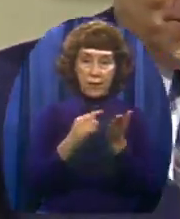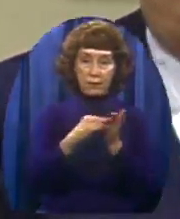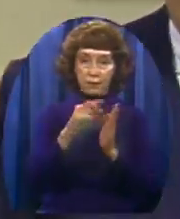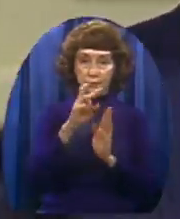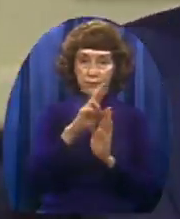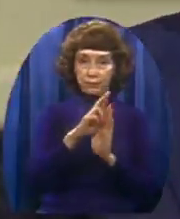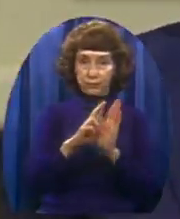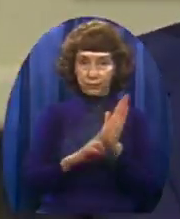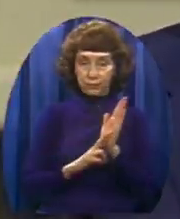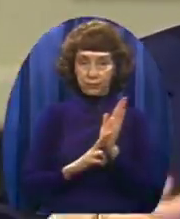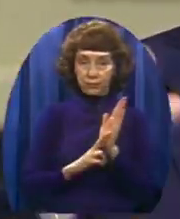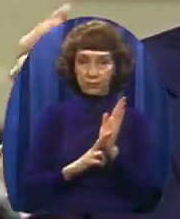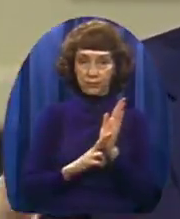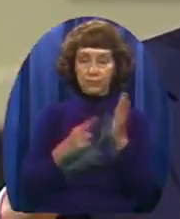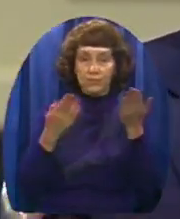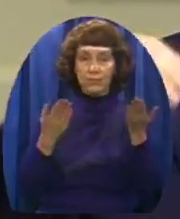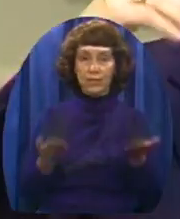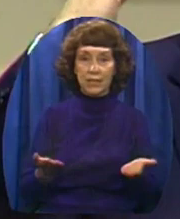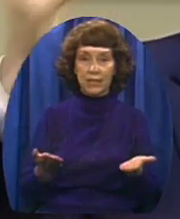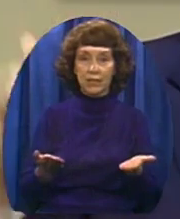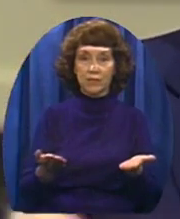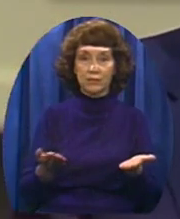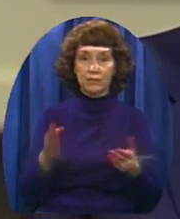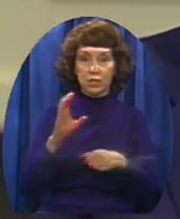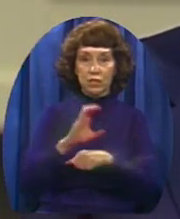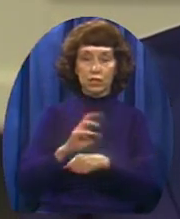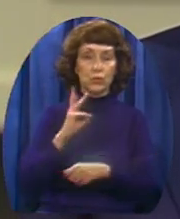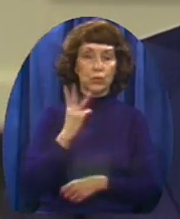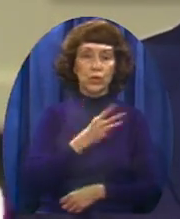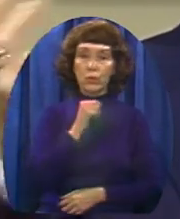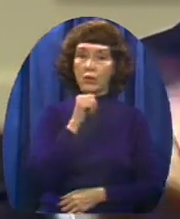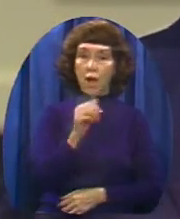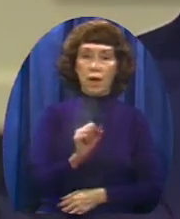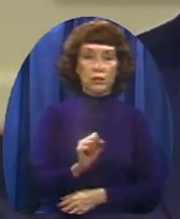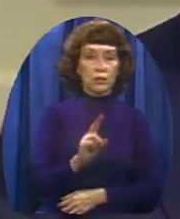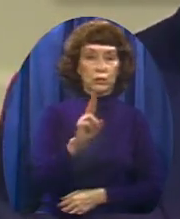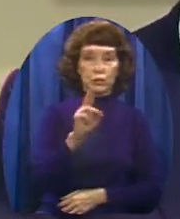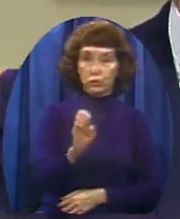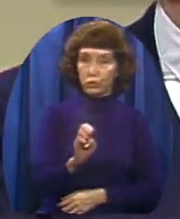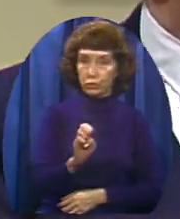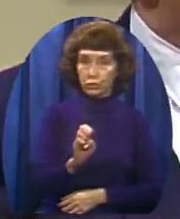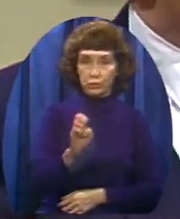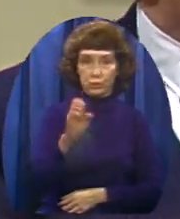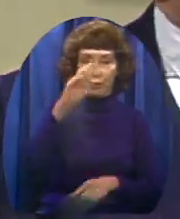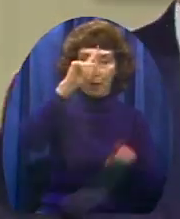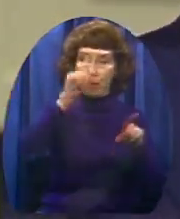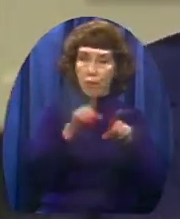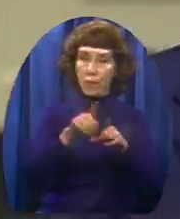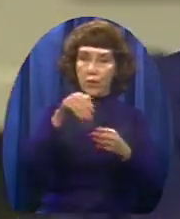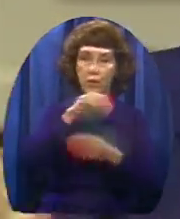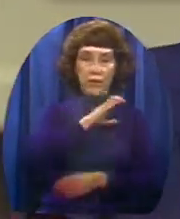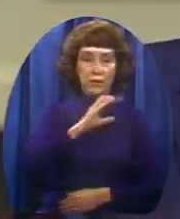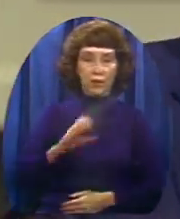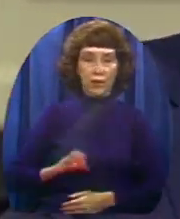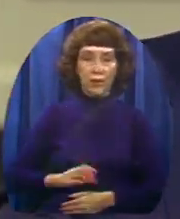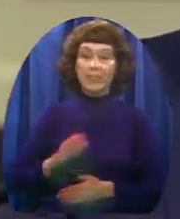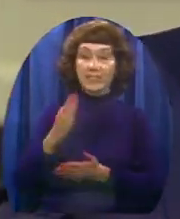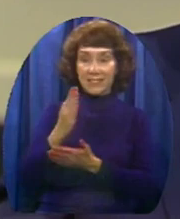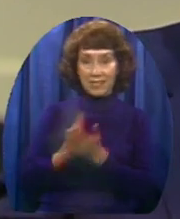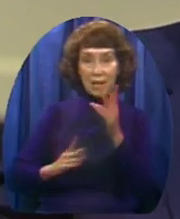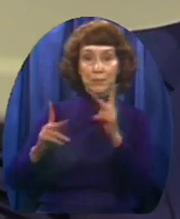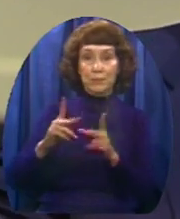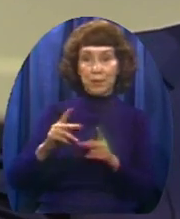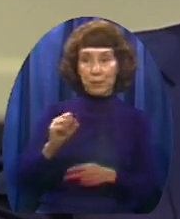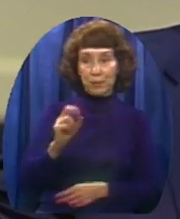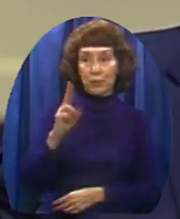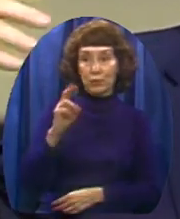That we in the ministry Will not sue a brother in Christ We get sued by brothers all the time But and others some who don't claim to be